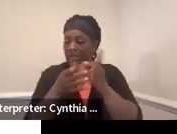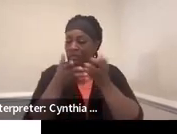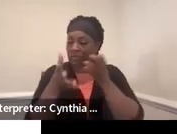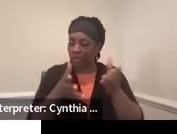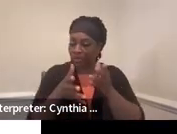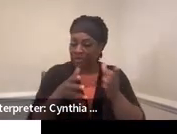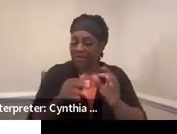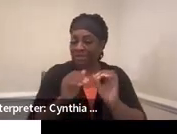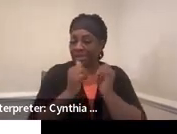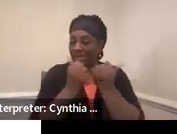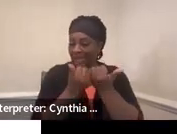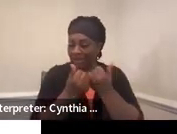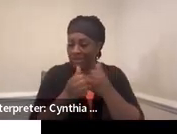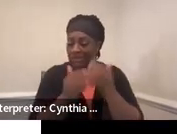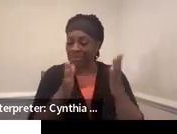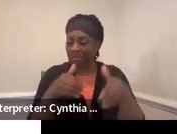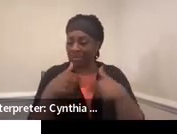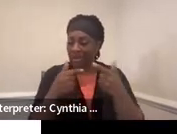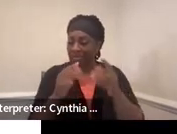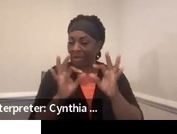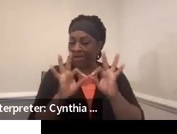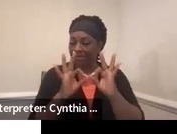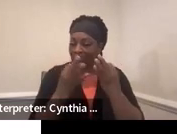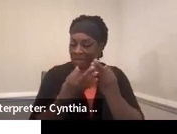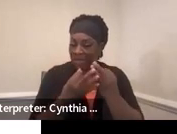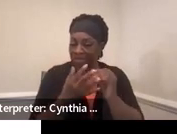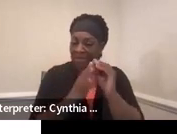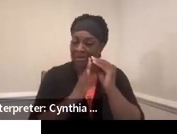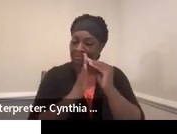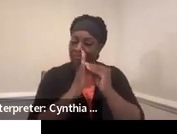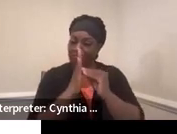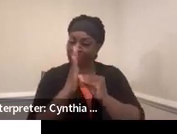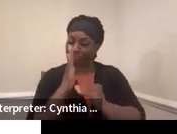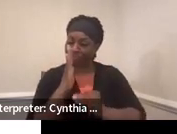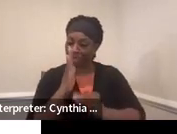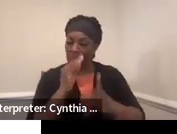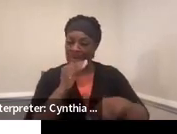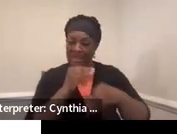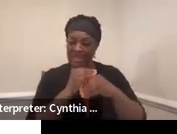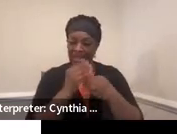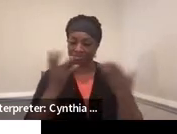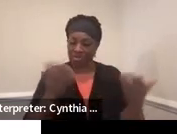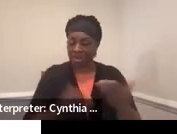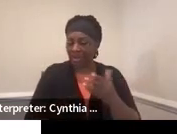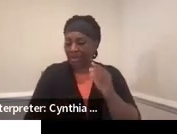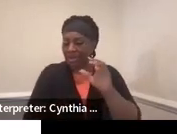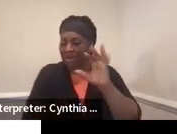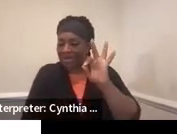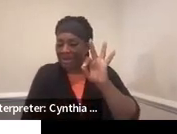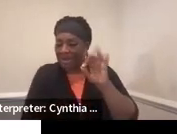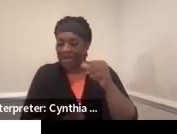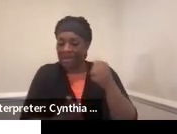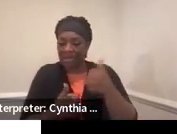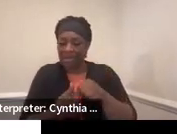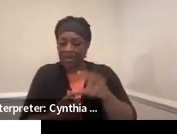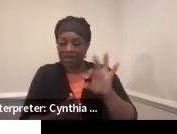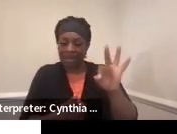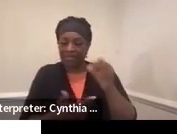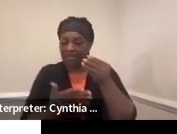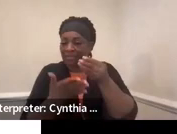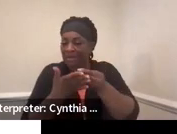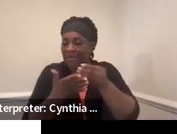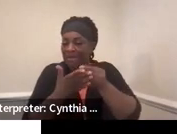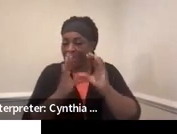agencies, service provided by families. This is where you would also put that personal finance class because